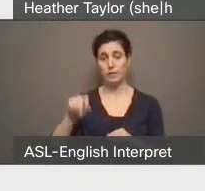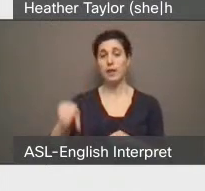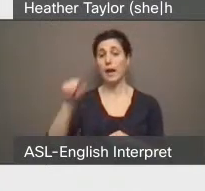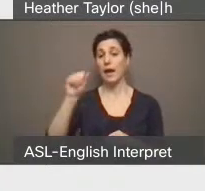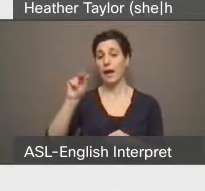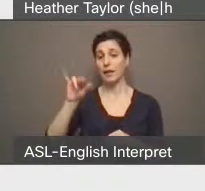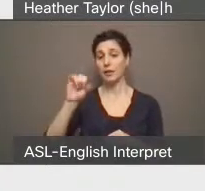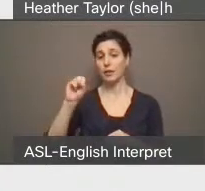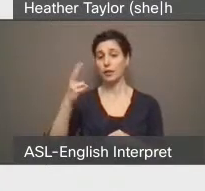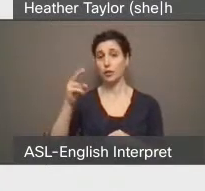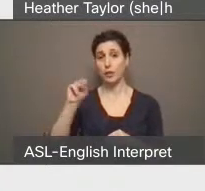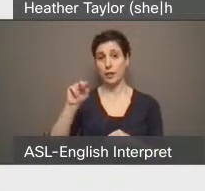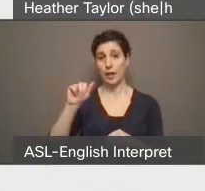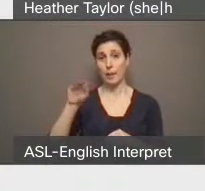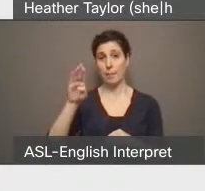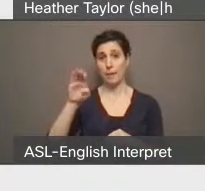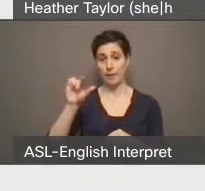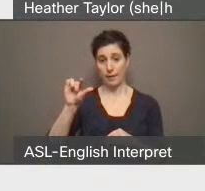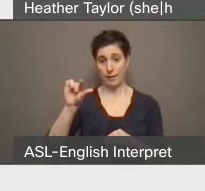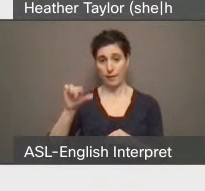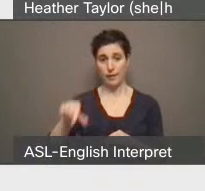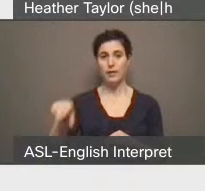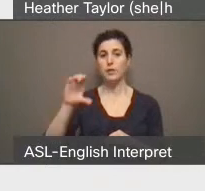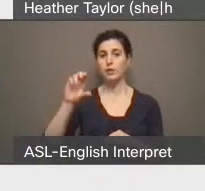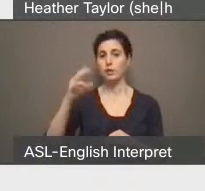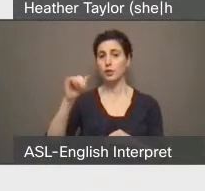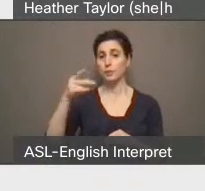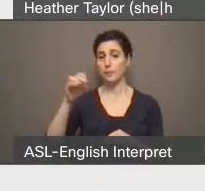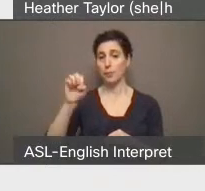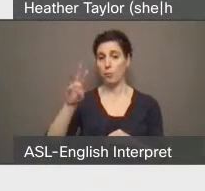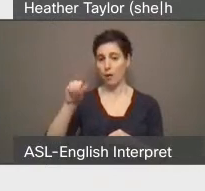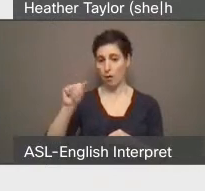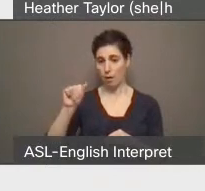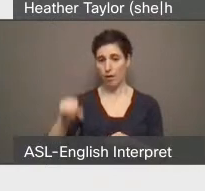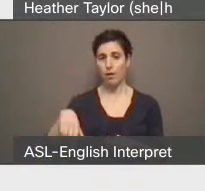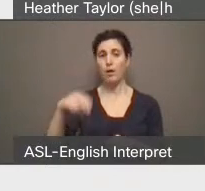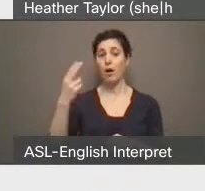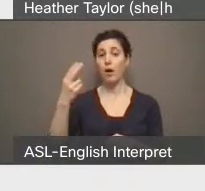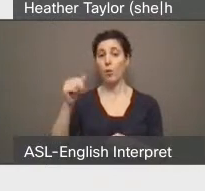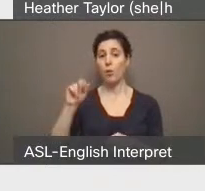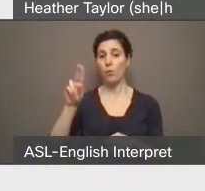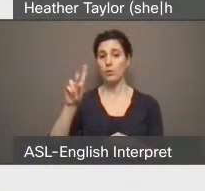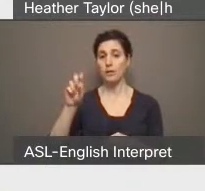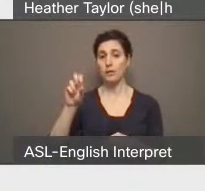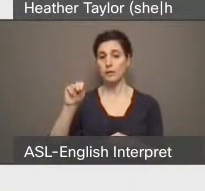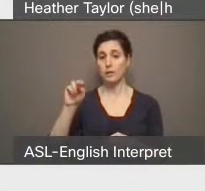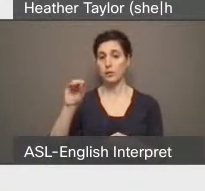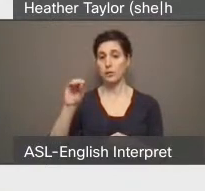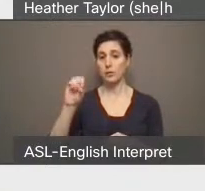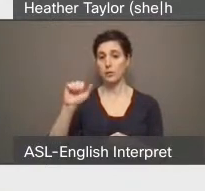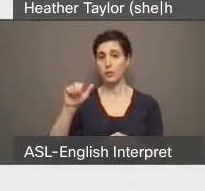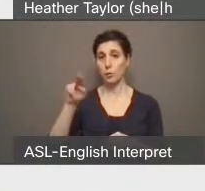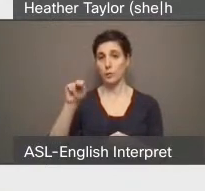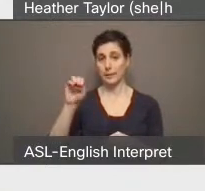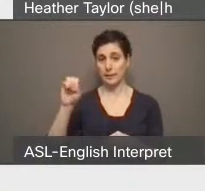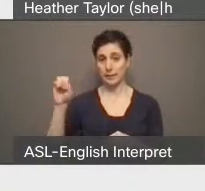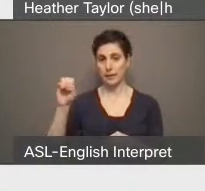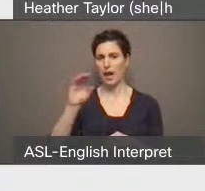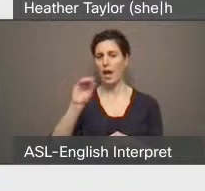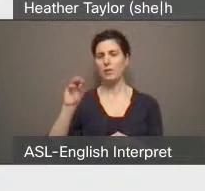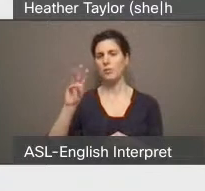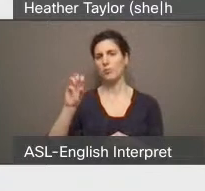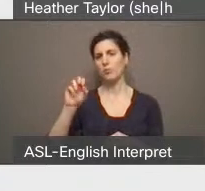Anishwabay. The Chippewa. The Haudenosaunee. And the Wendat peoples.